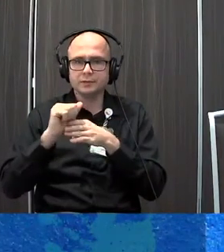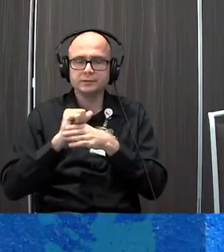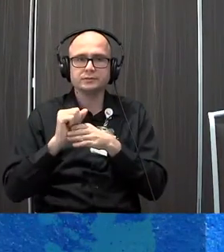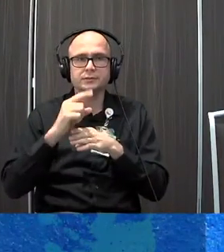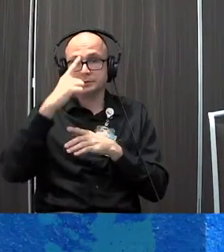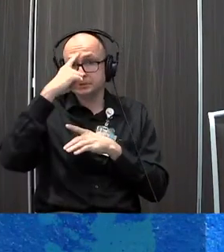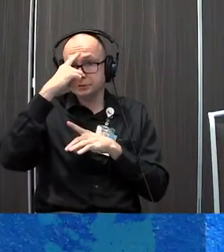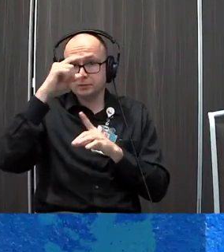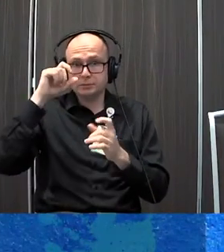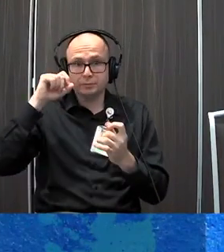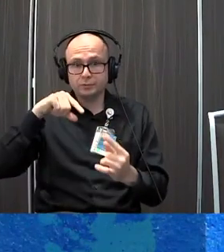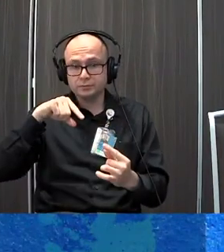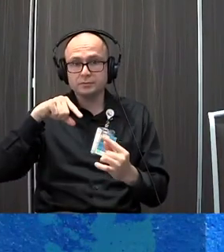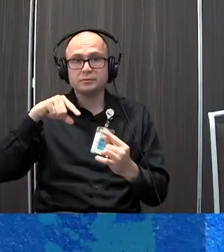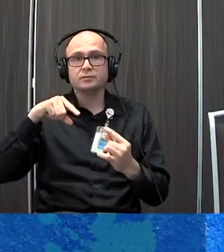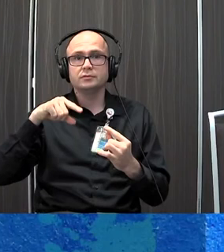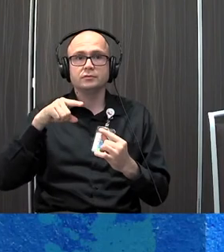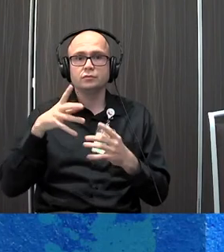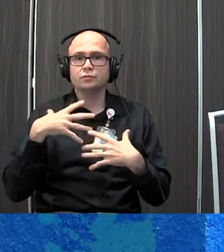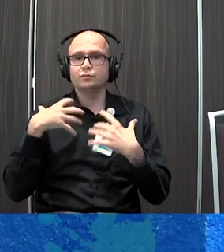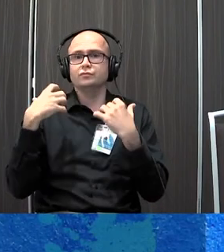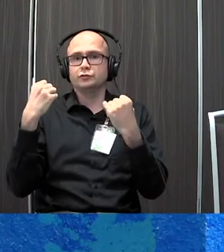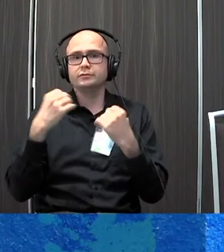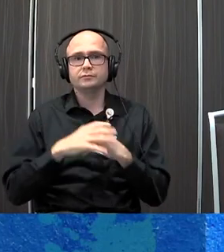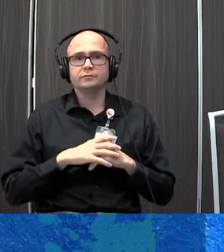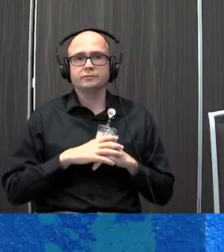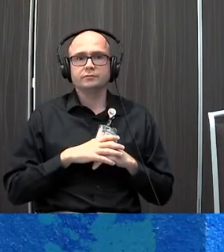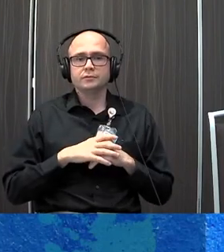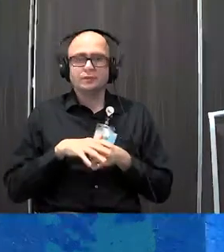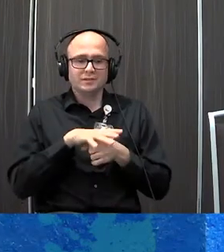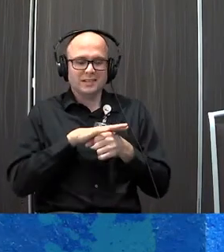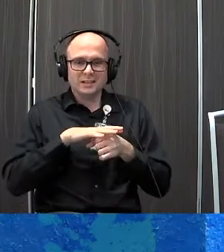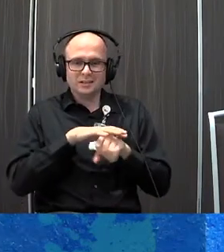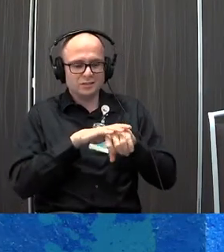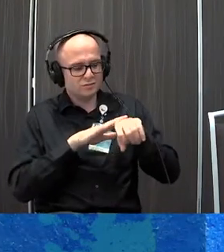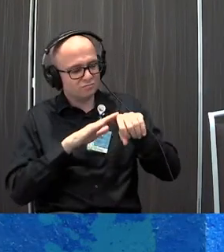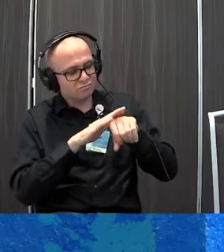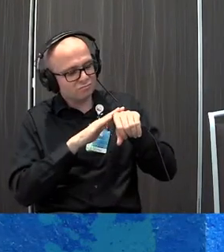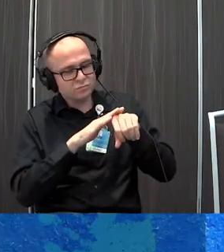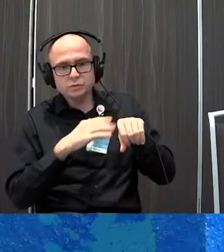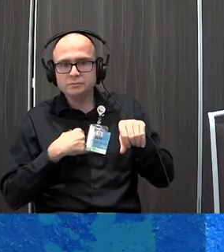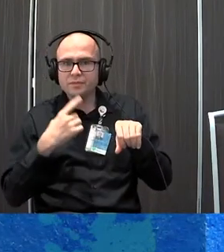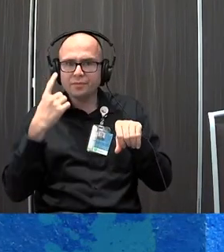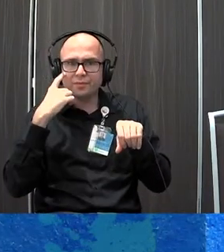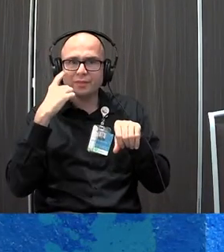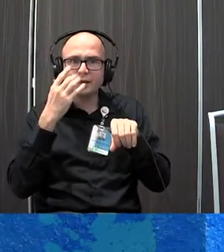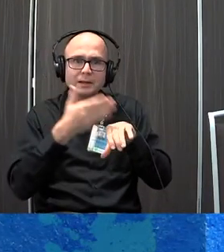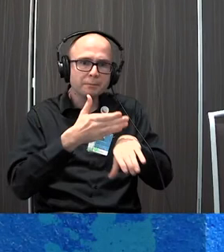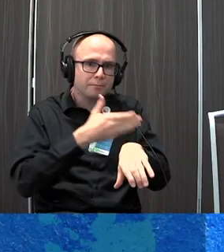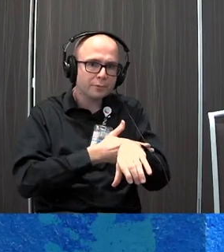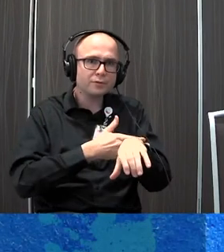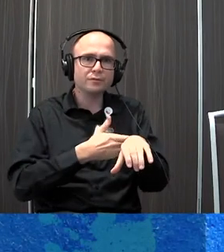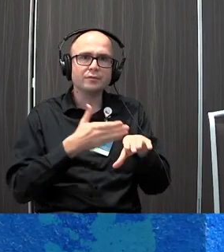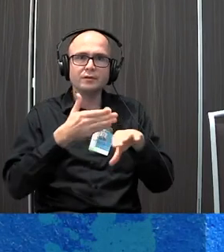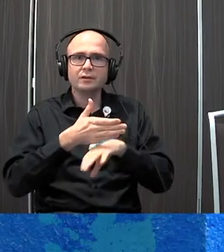neural pathways, so pathways in your brain are actually strengthened. And there are areas that are related to things that you would think would be improved after